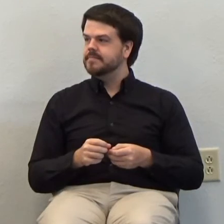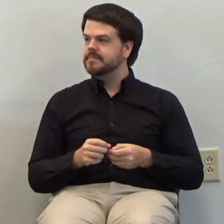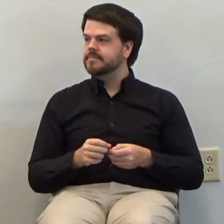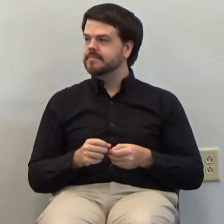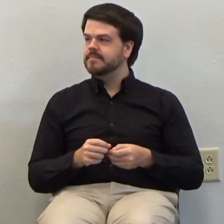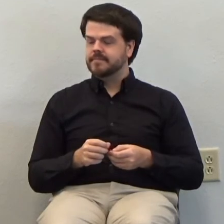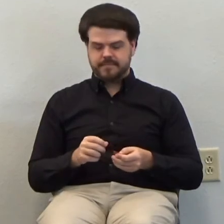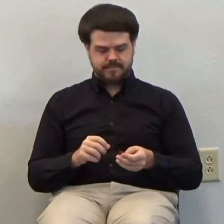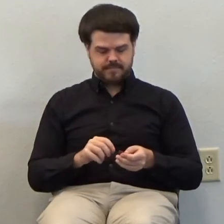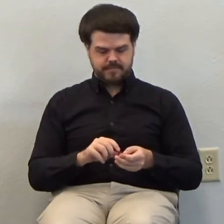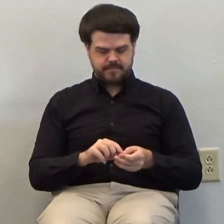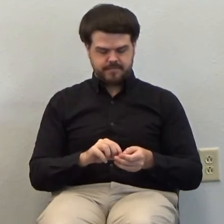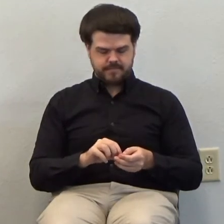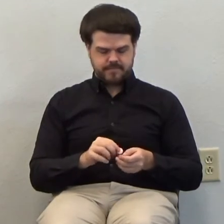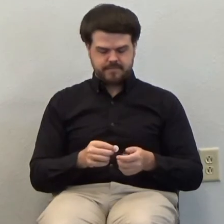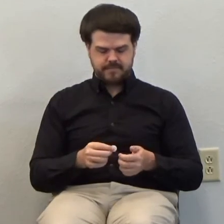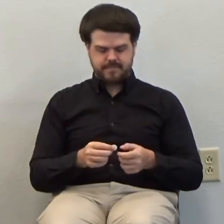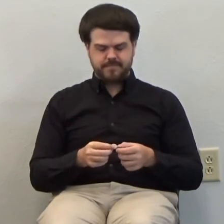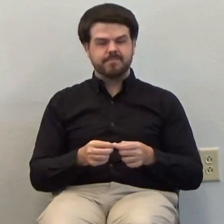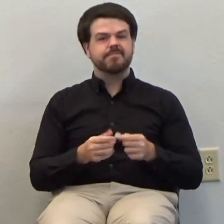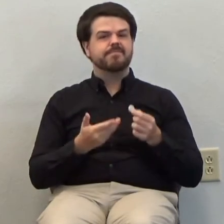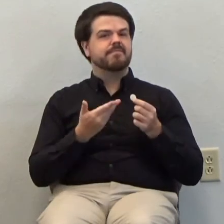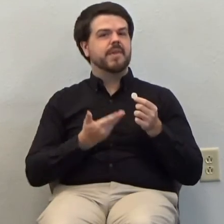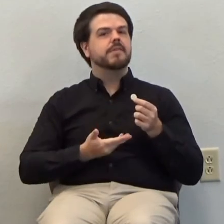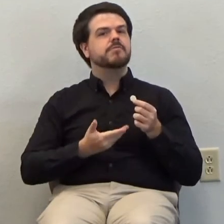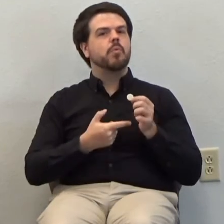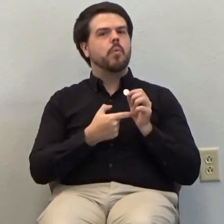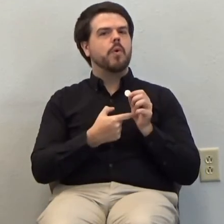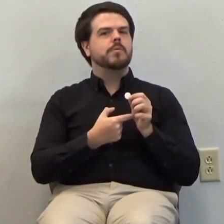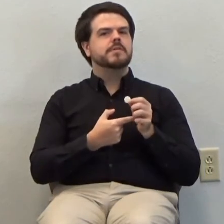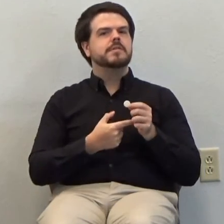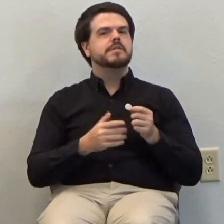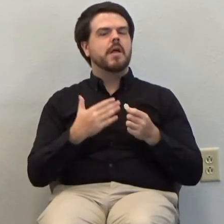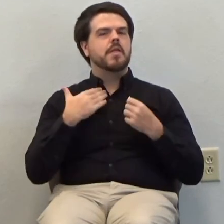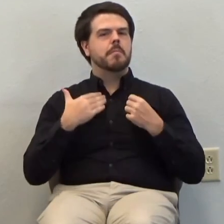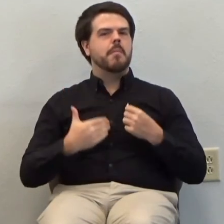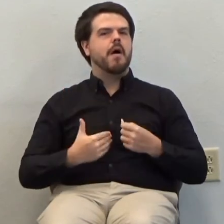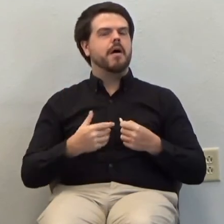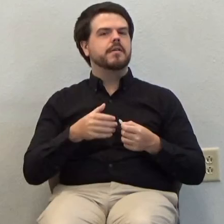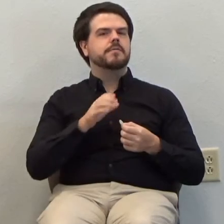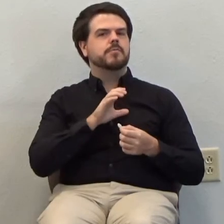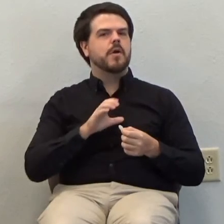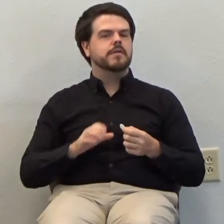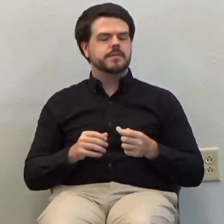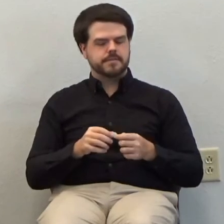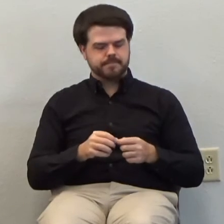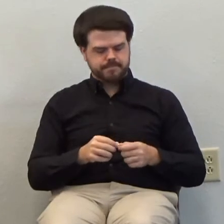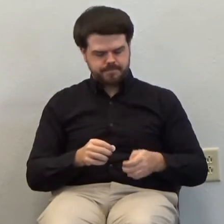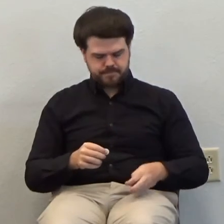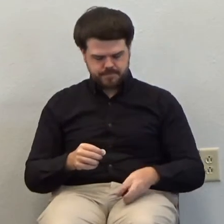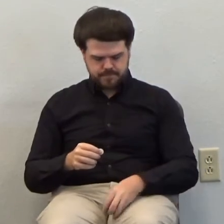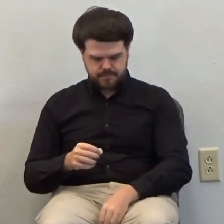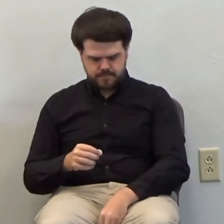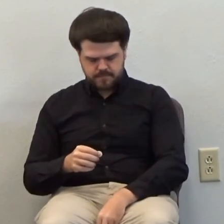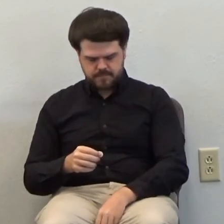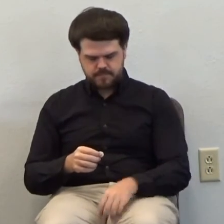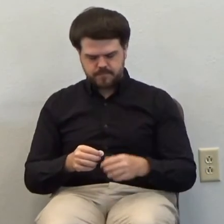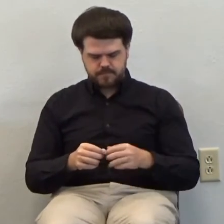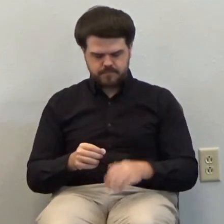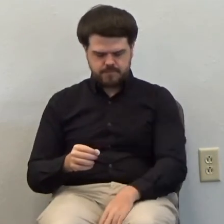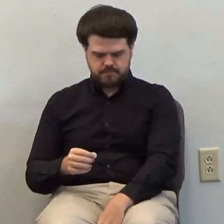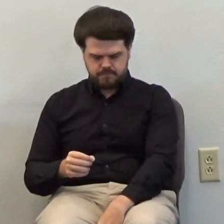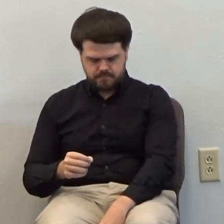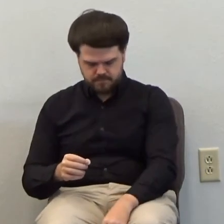this represents the body of Christ and when we eat it we feed on